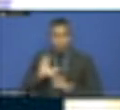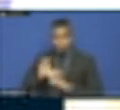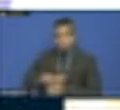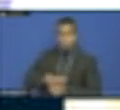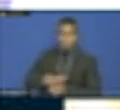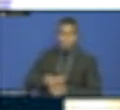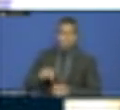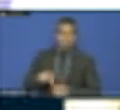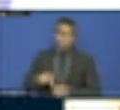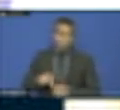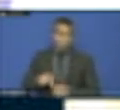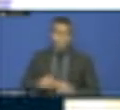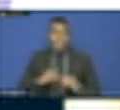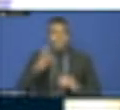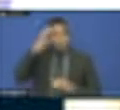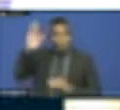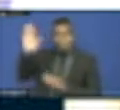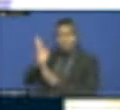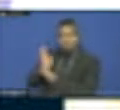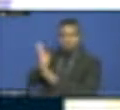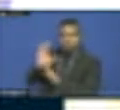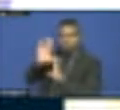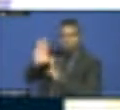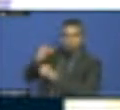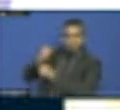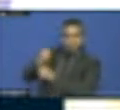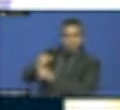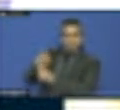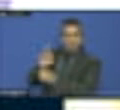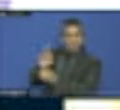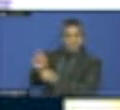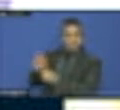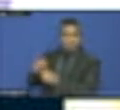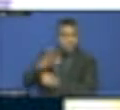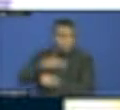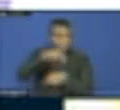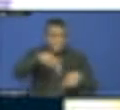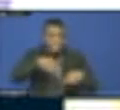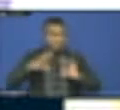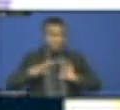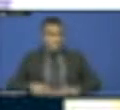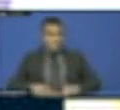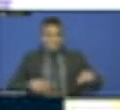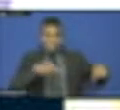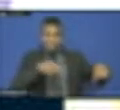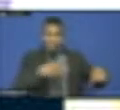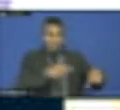with us in the Minister of Local Government, will work with all the ministries, because they are all acting at the local level.